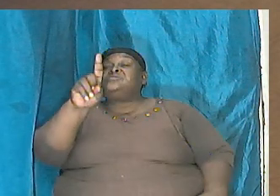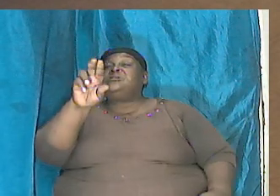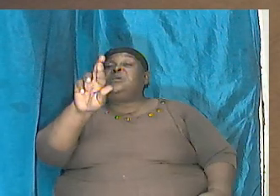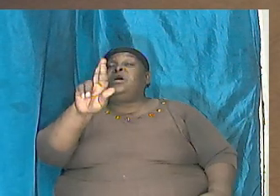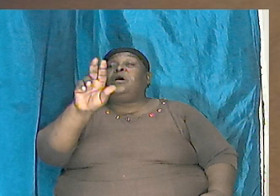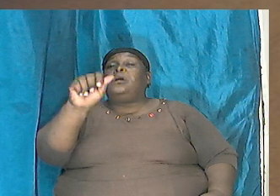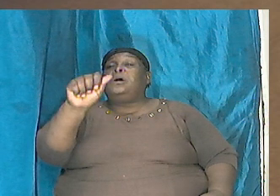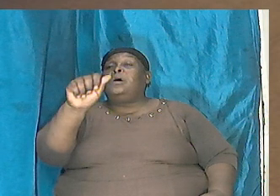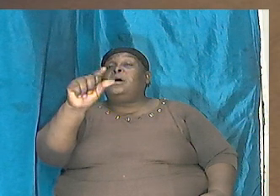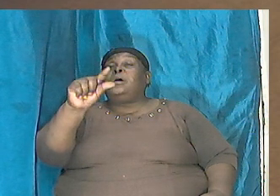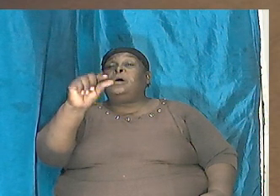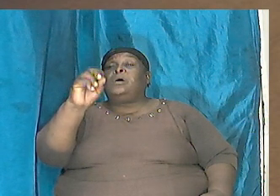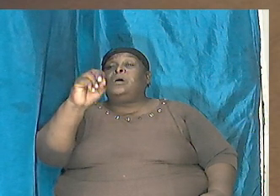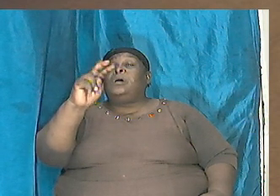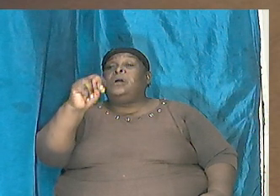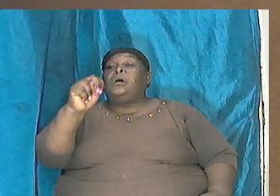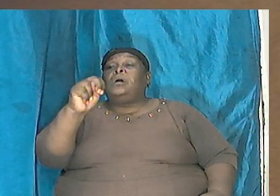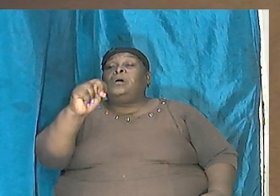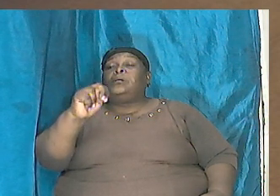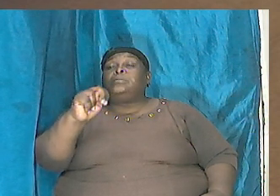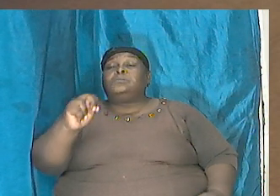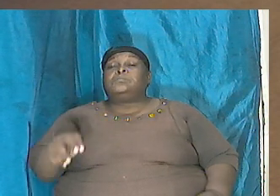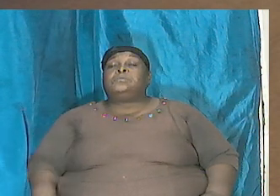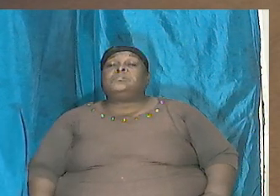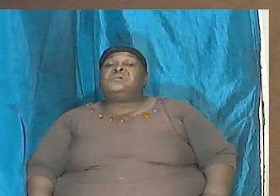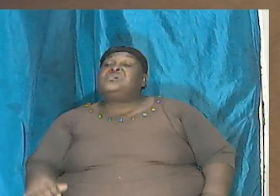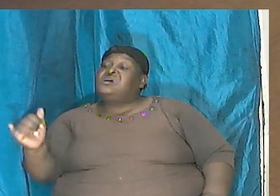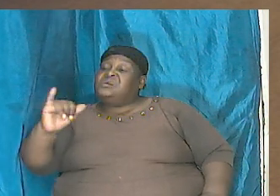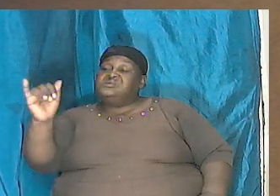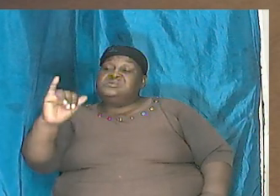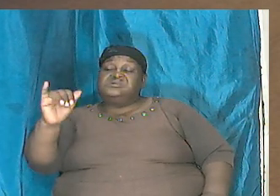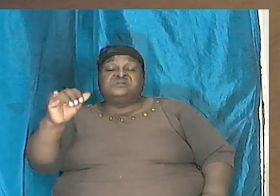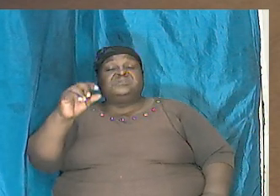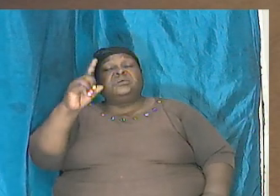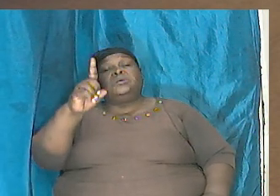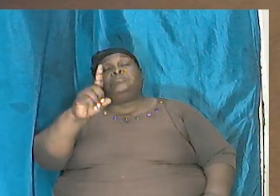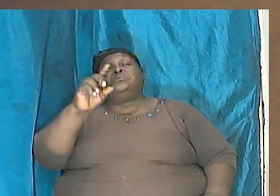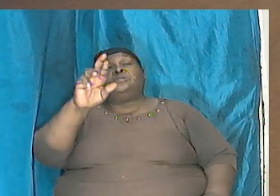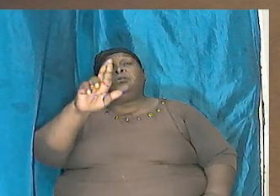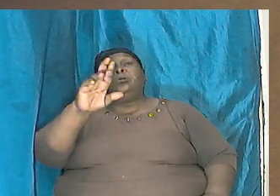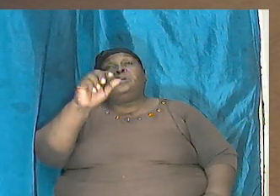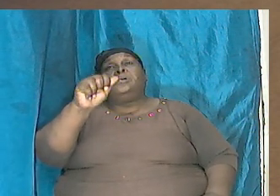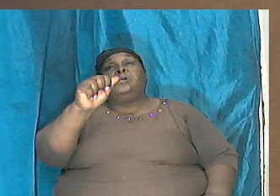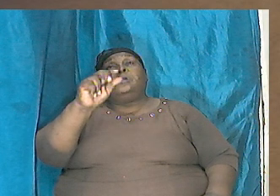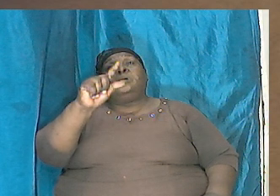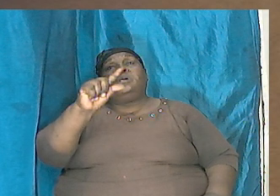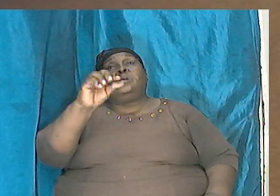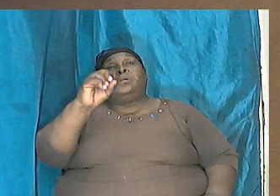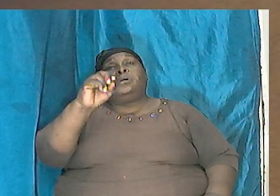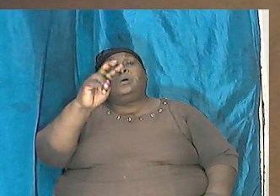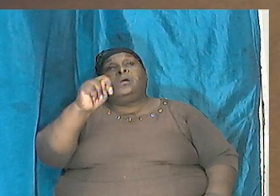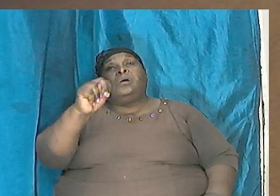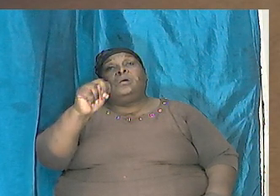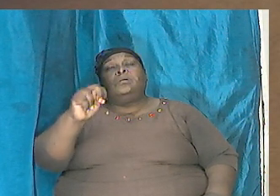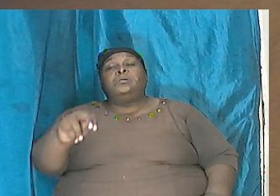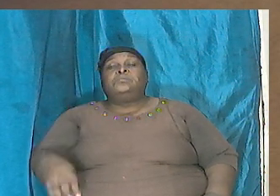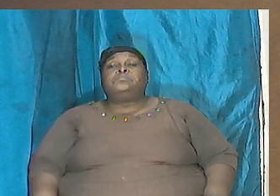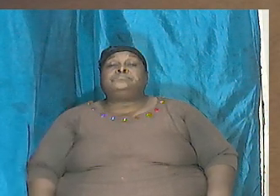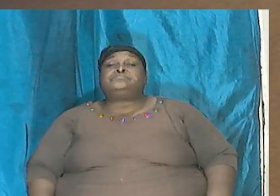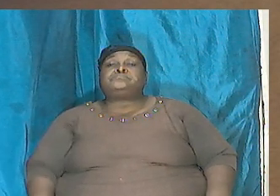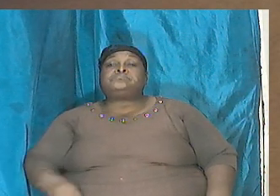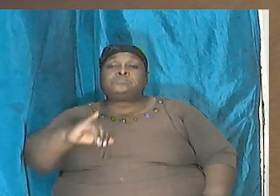didn't talk about dinosaur you're wrong it did is the same dragon and we just read from Jeremiah now look at what Job